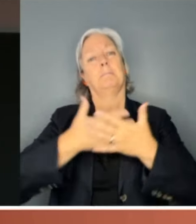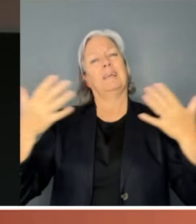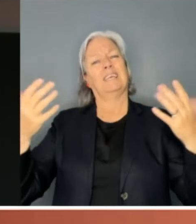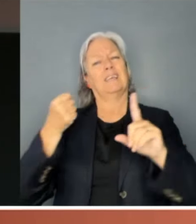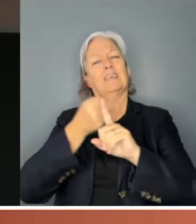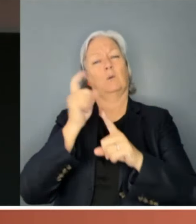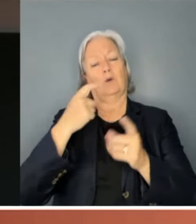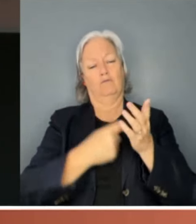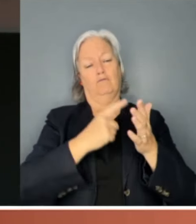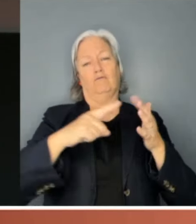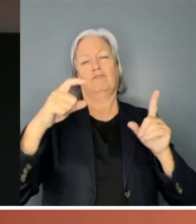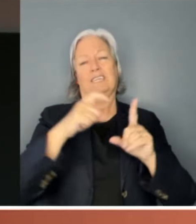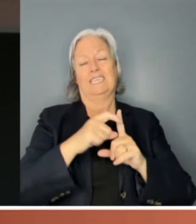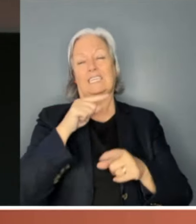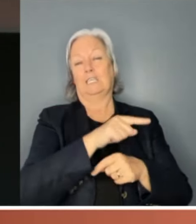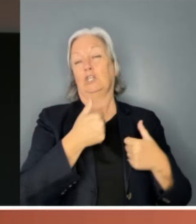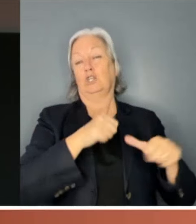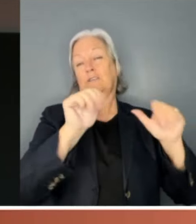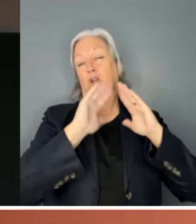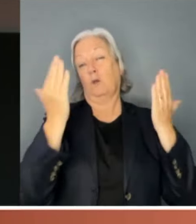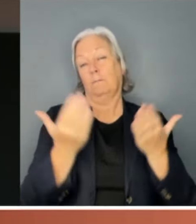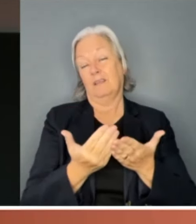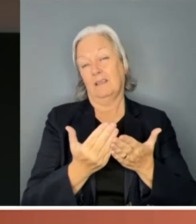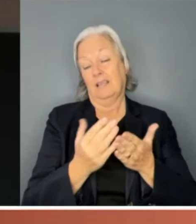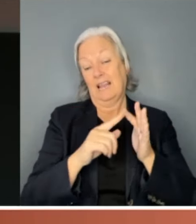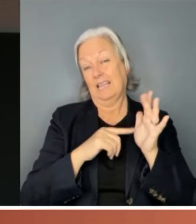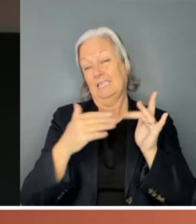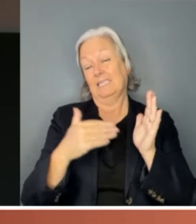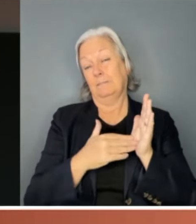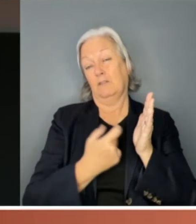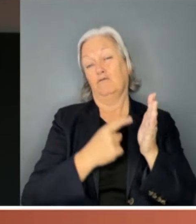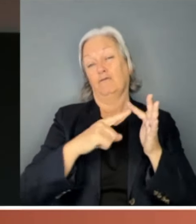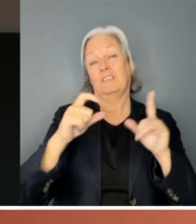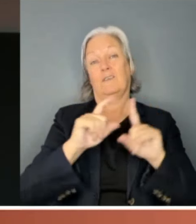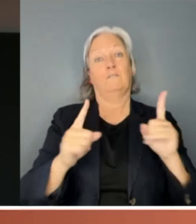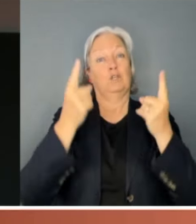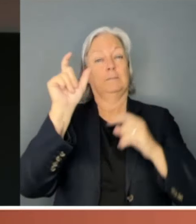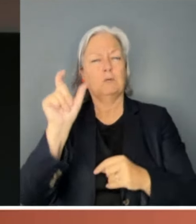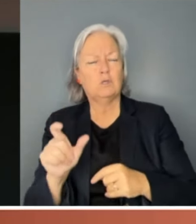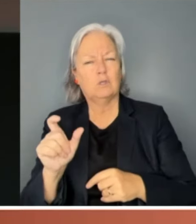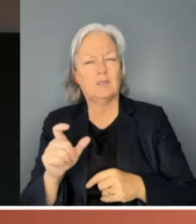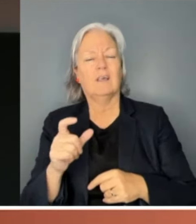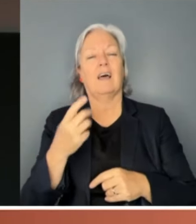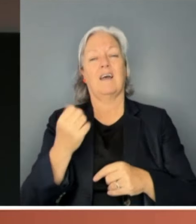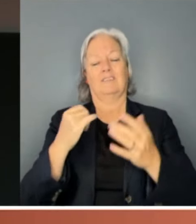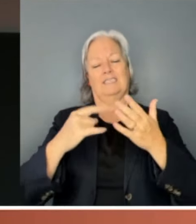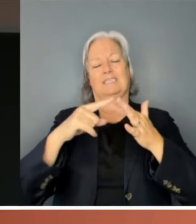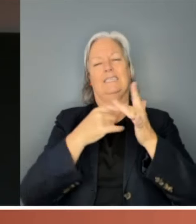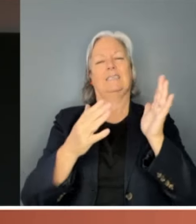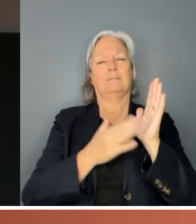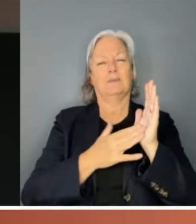globally. Elizabeth Reid was the first person in the world to put sexism on the UN agenda.